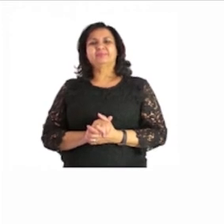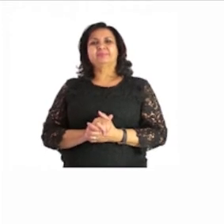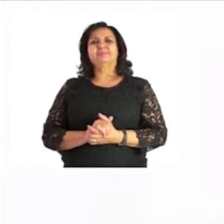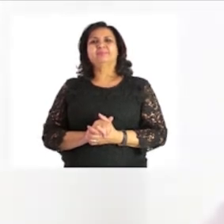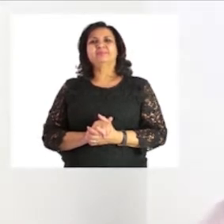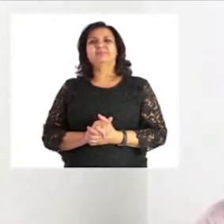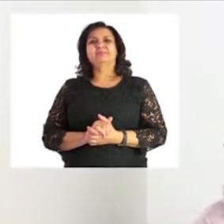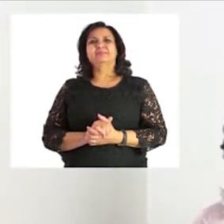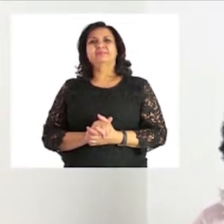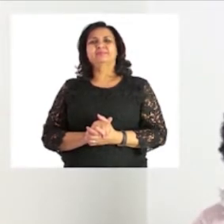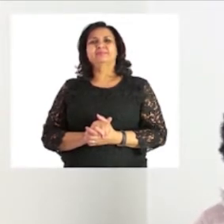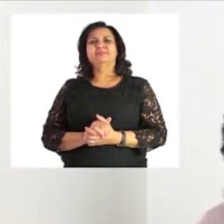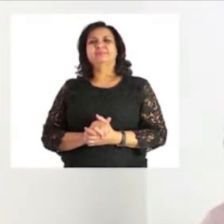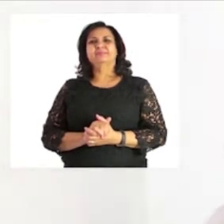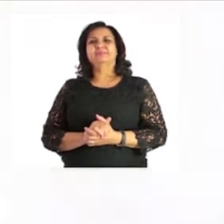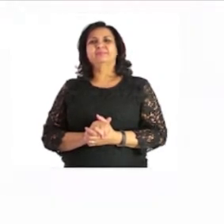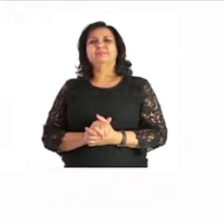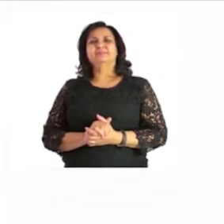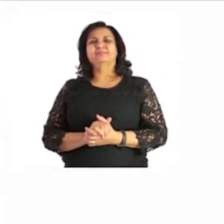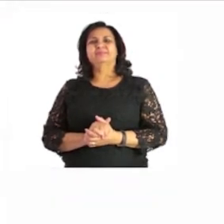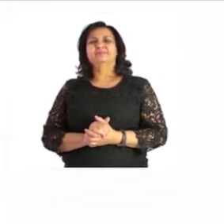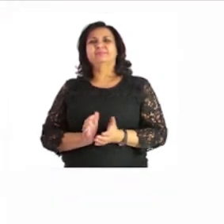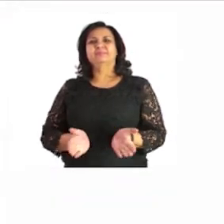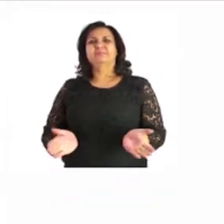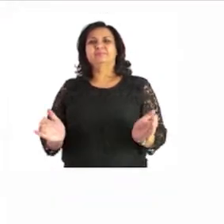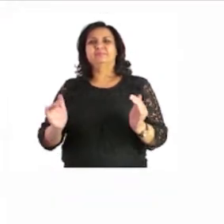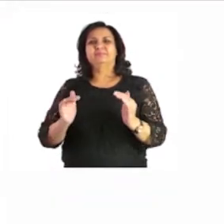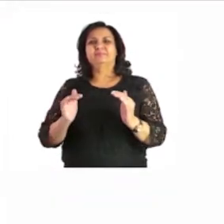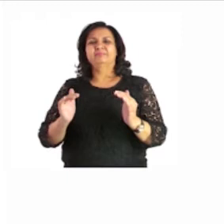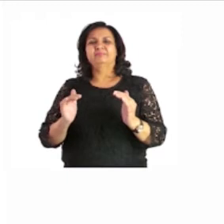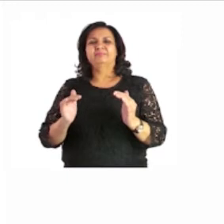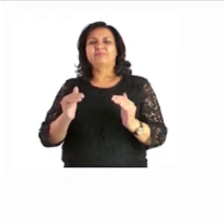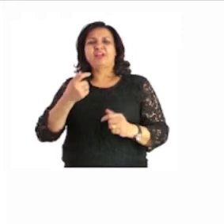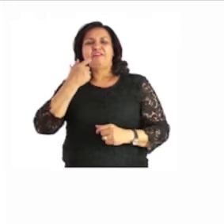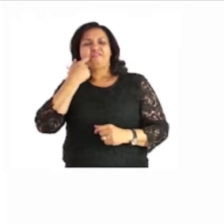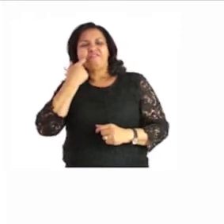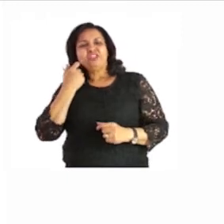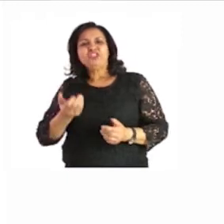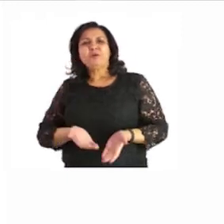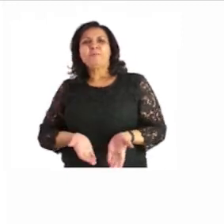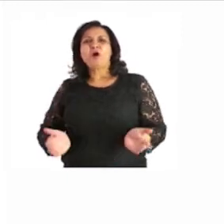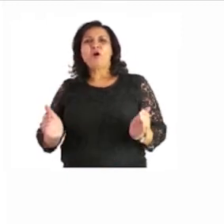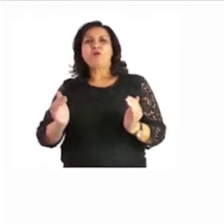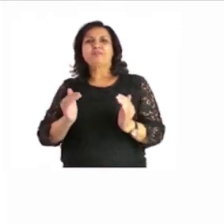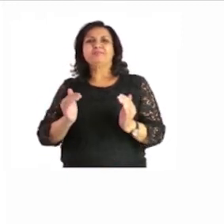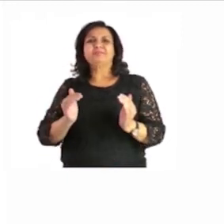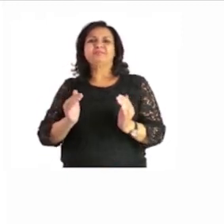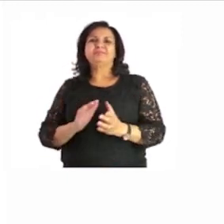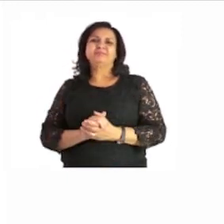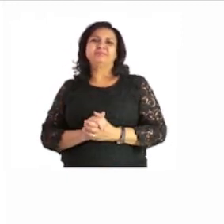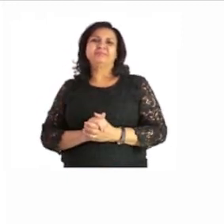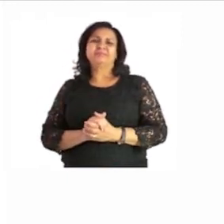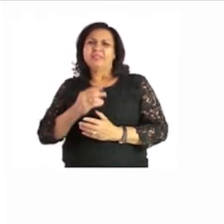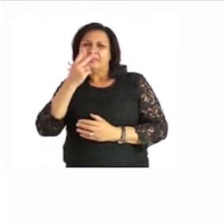there we've got a very beautiful fish bowl can you see any